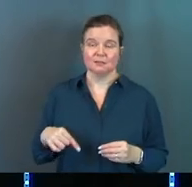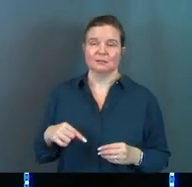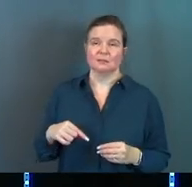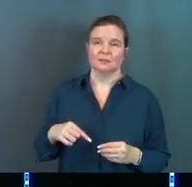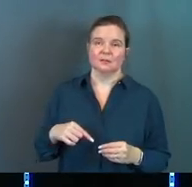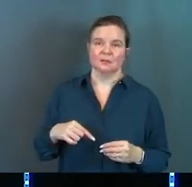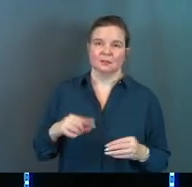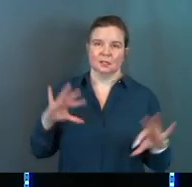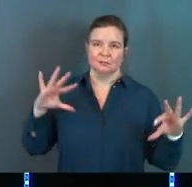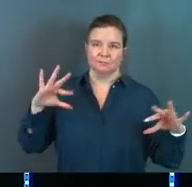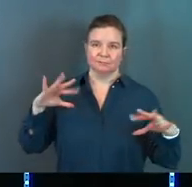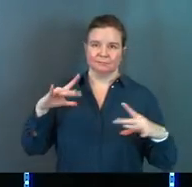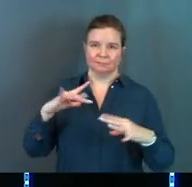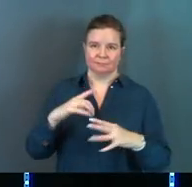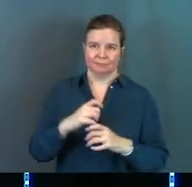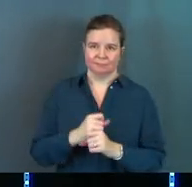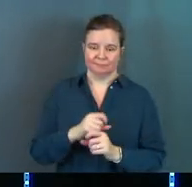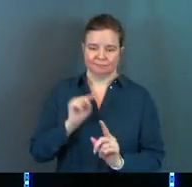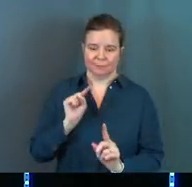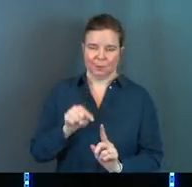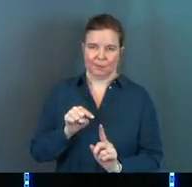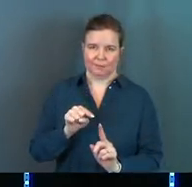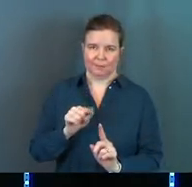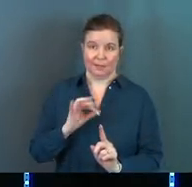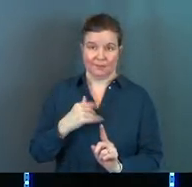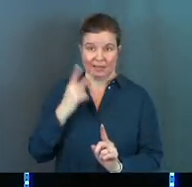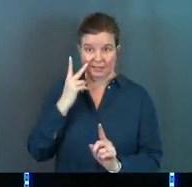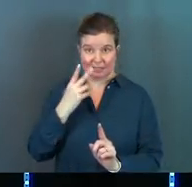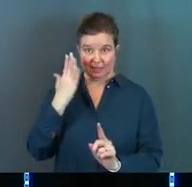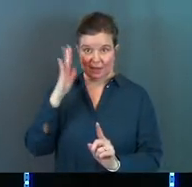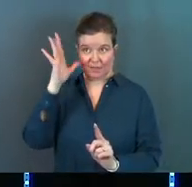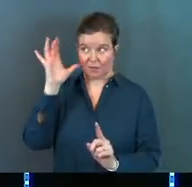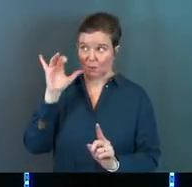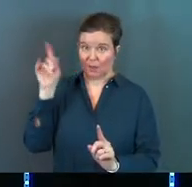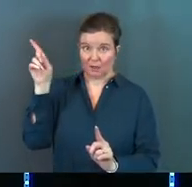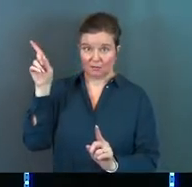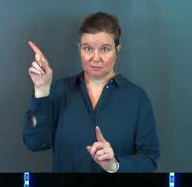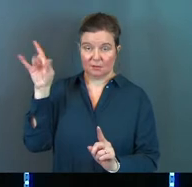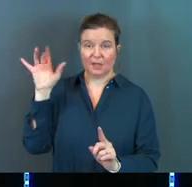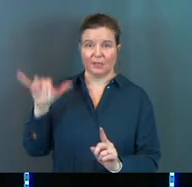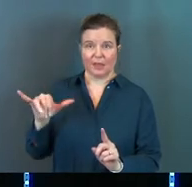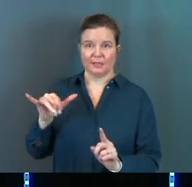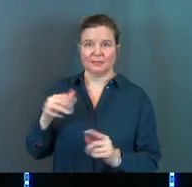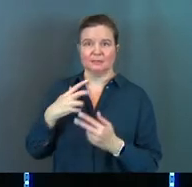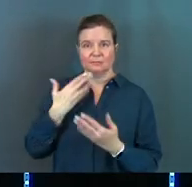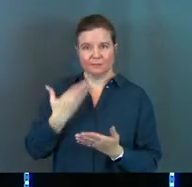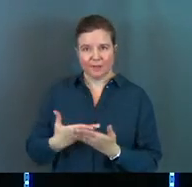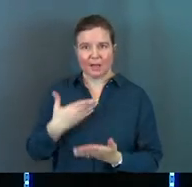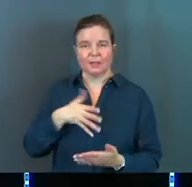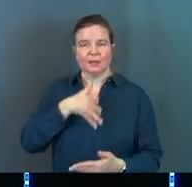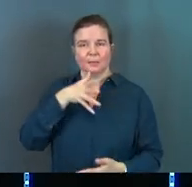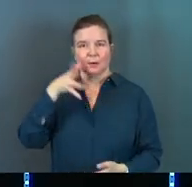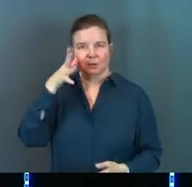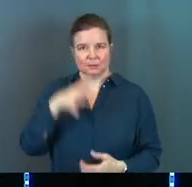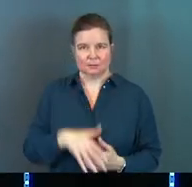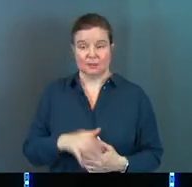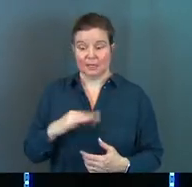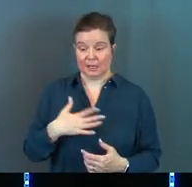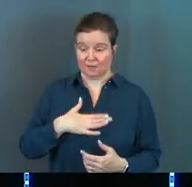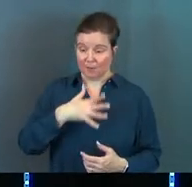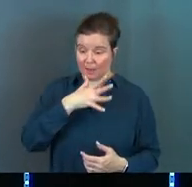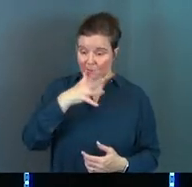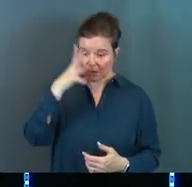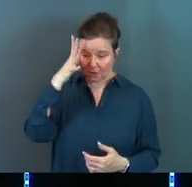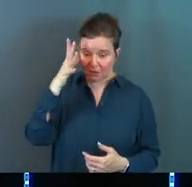just boil it all right down to that. If I can see God the Father doing it, that's valid parenting. And if